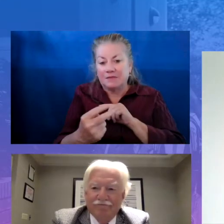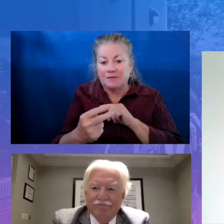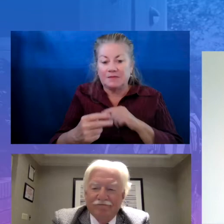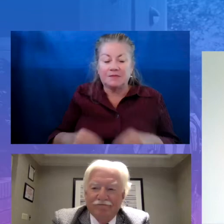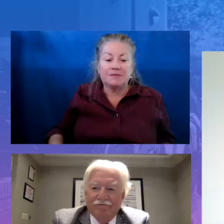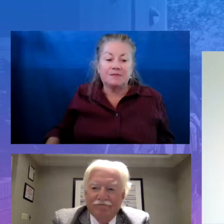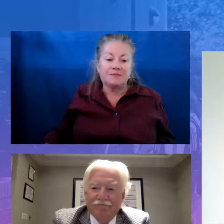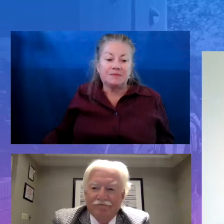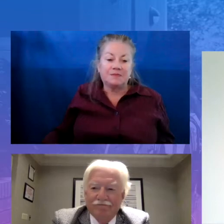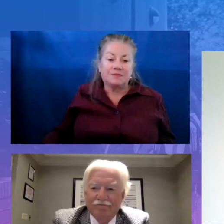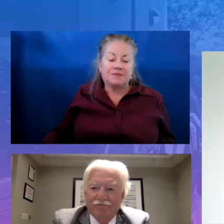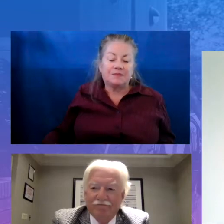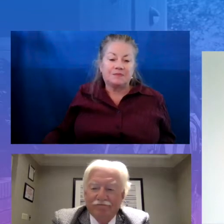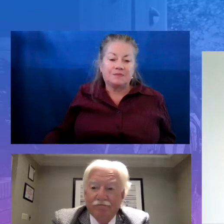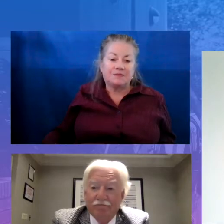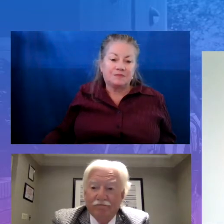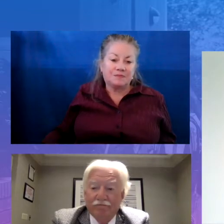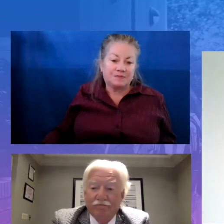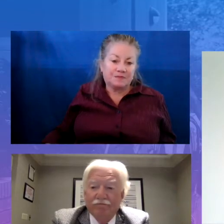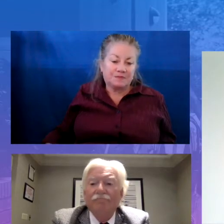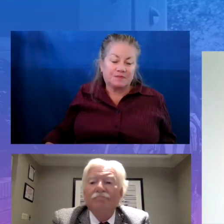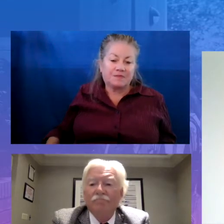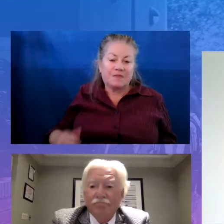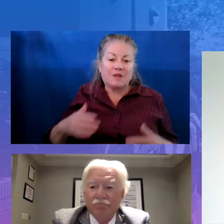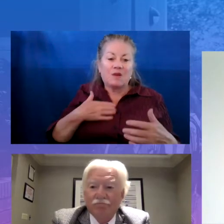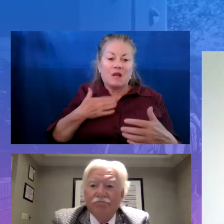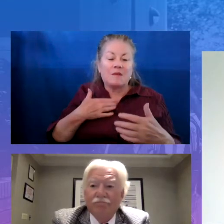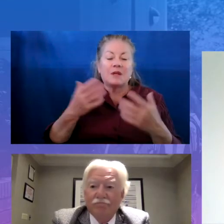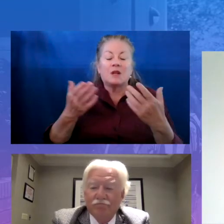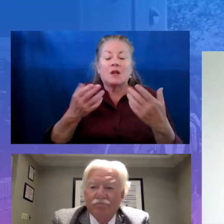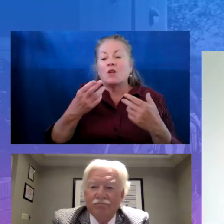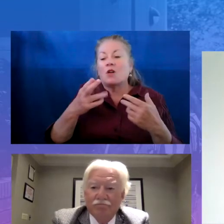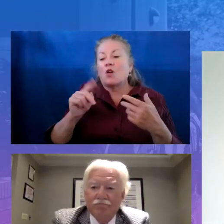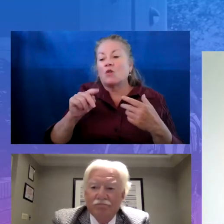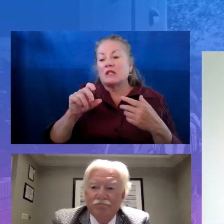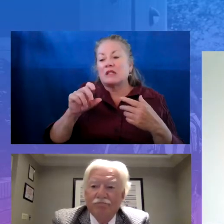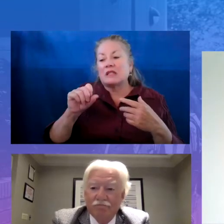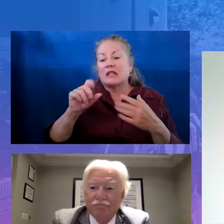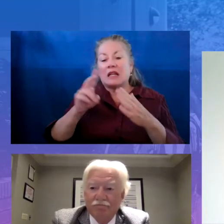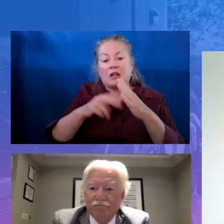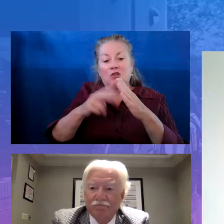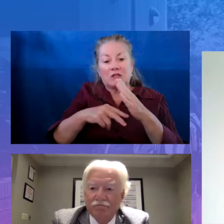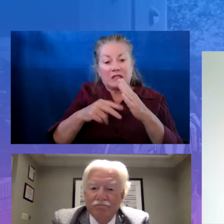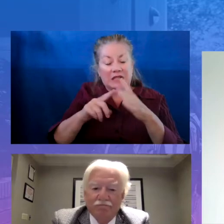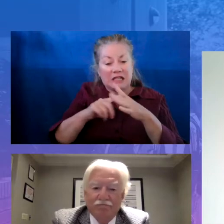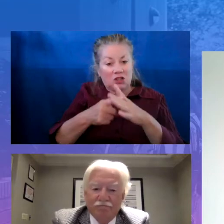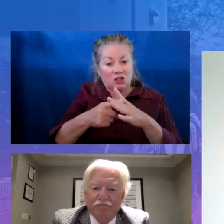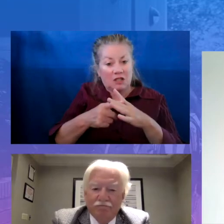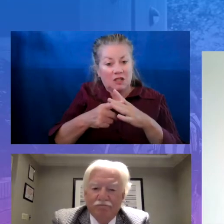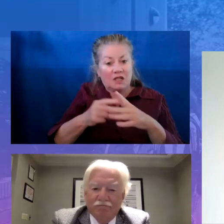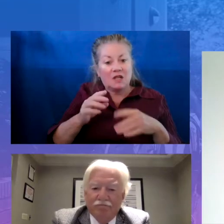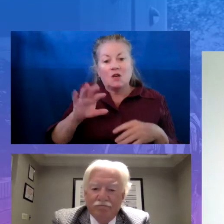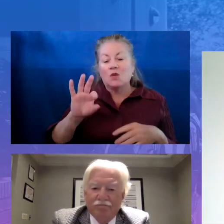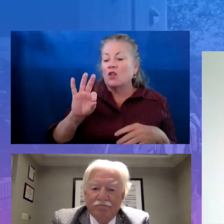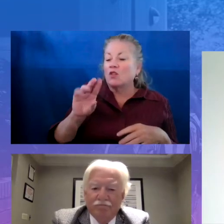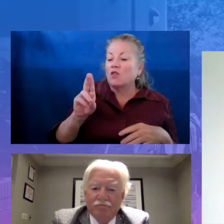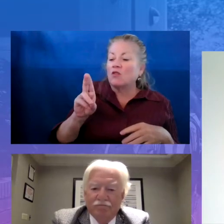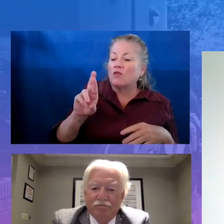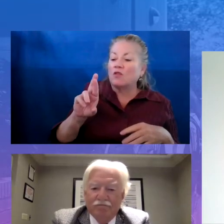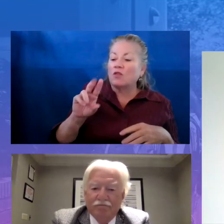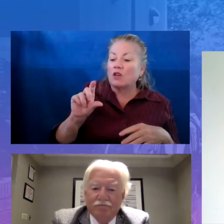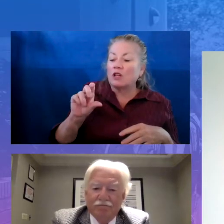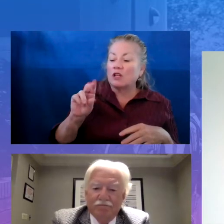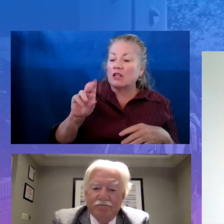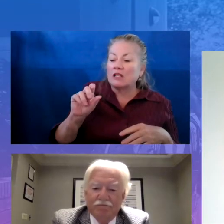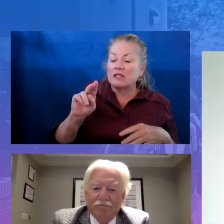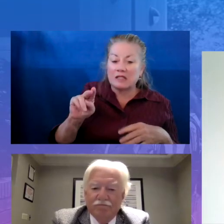the Stanford Summer Summer Literacy Initiative in which Stanford Public Schools and the Ferguson Library are our foremost partners. In